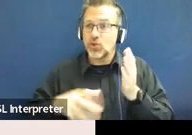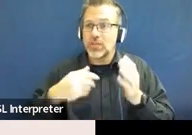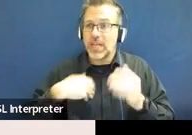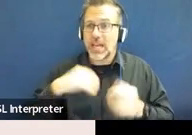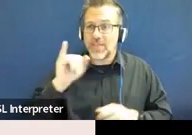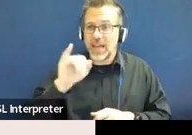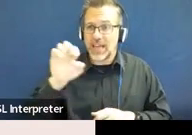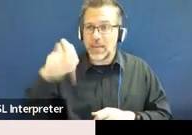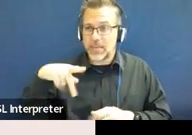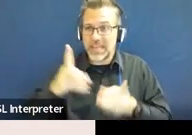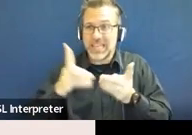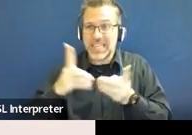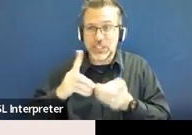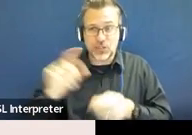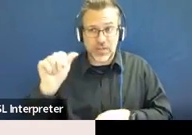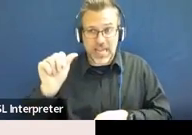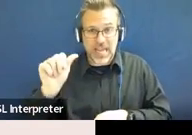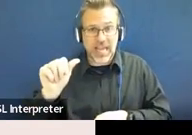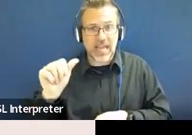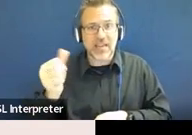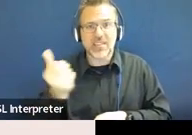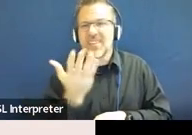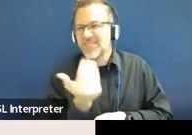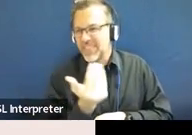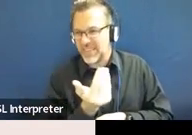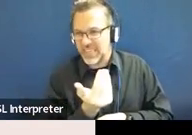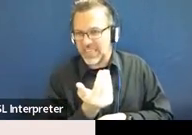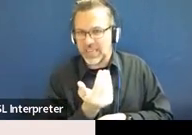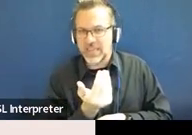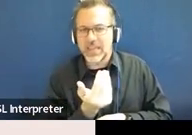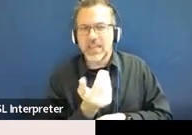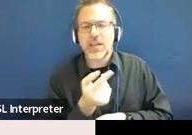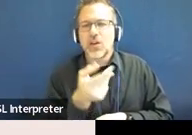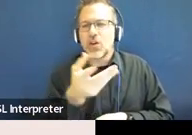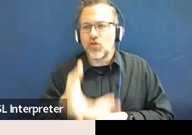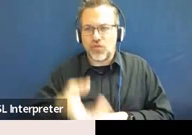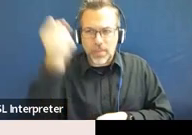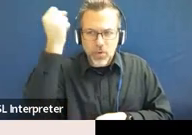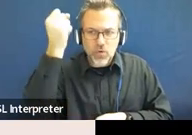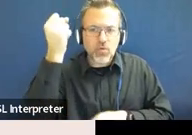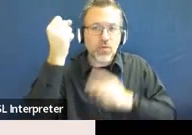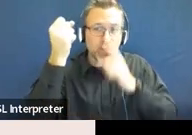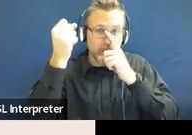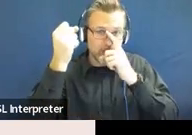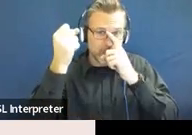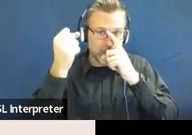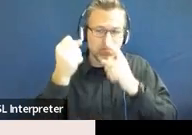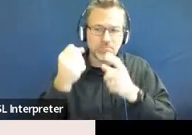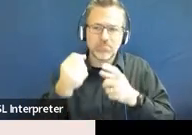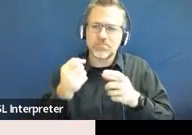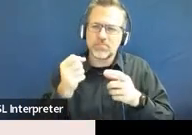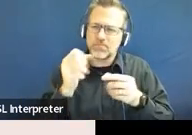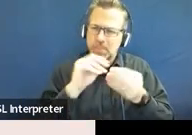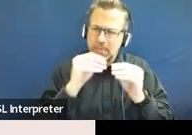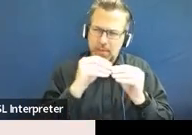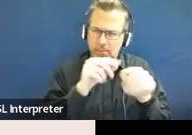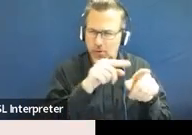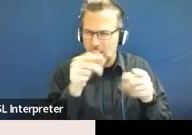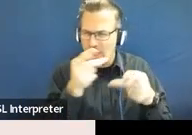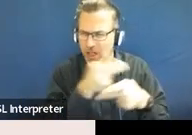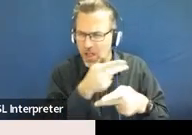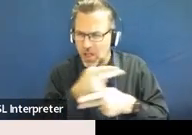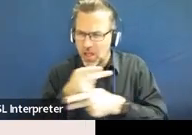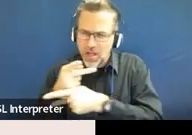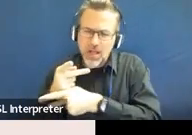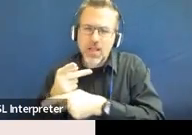A there, 15, those who are removed, and how that works out in terms of the data that we have to